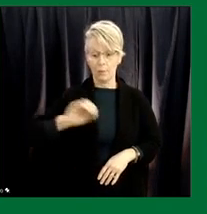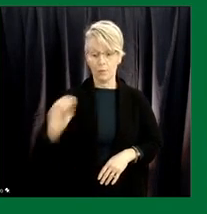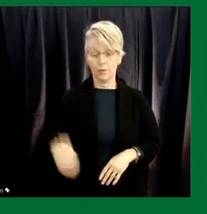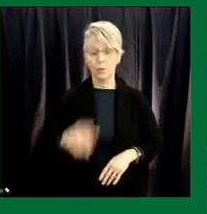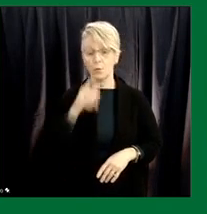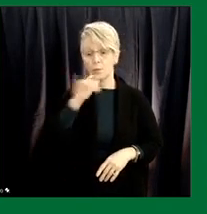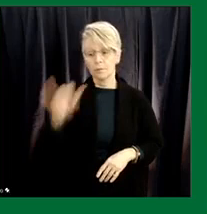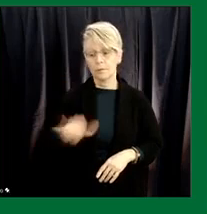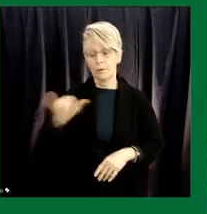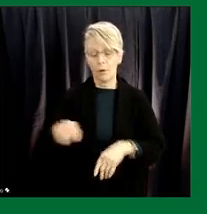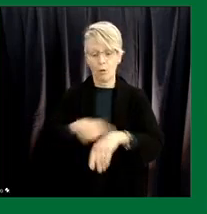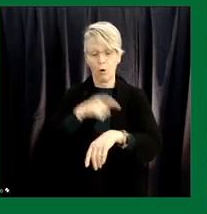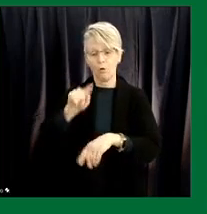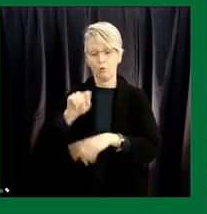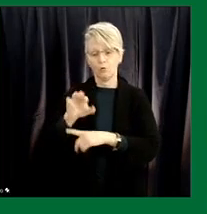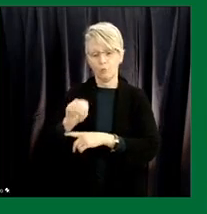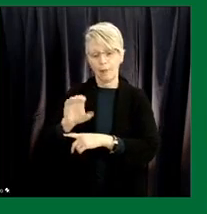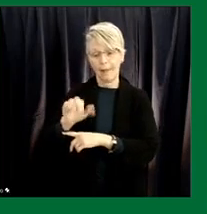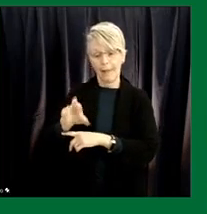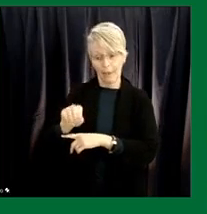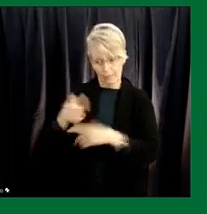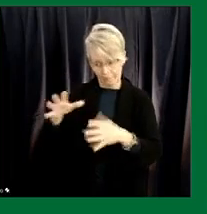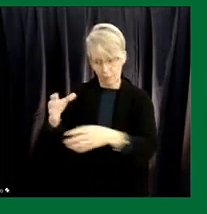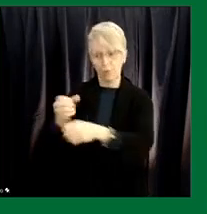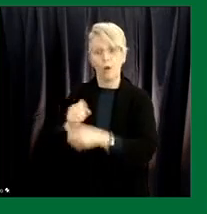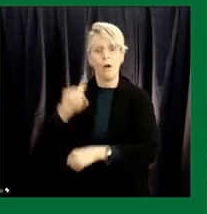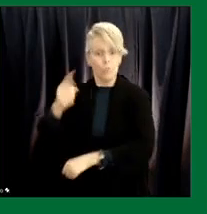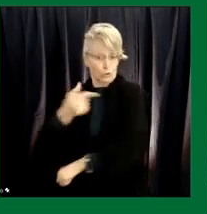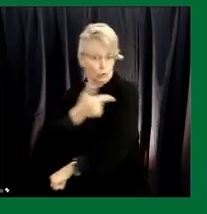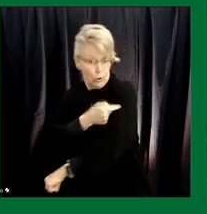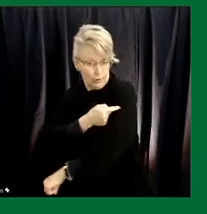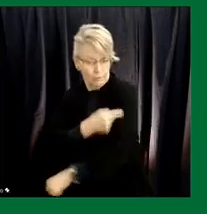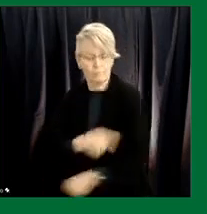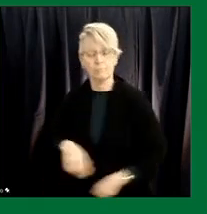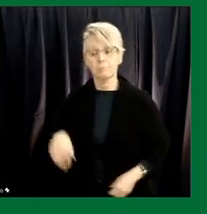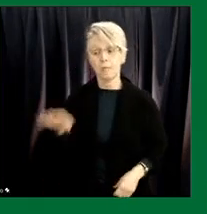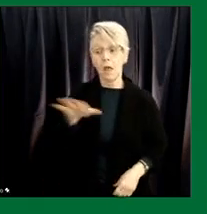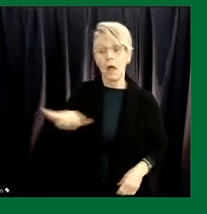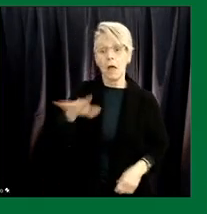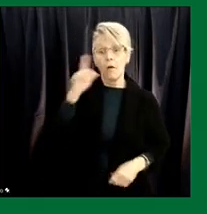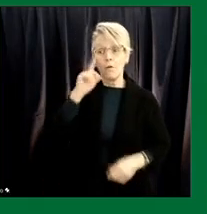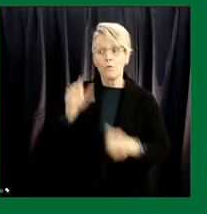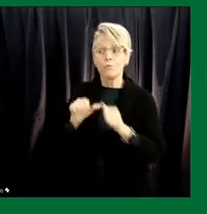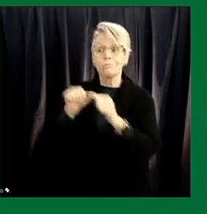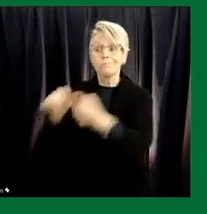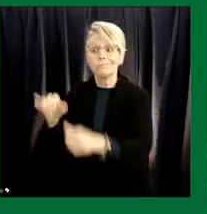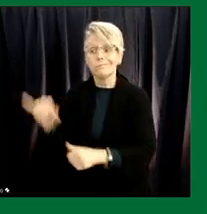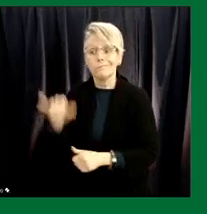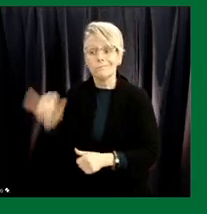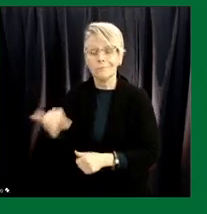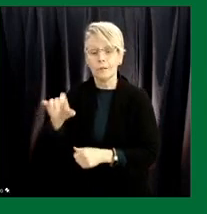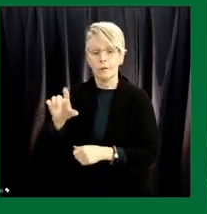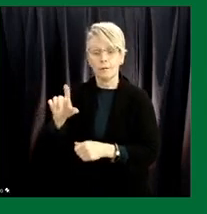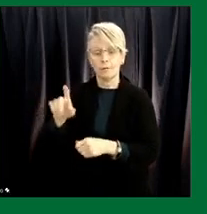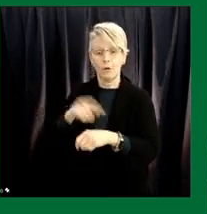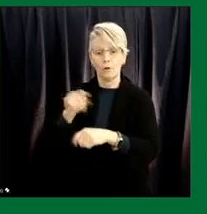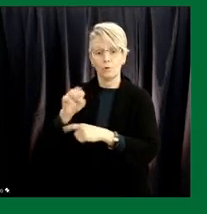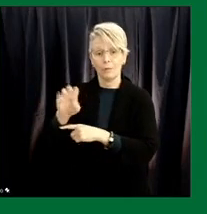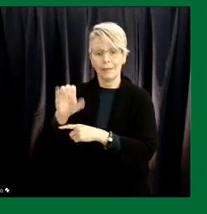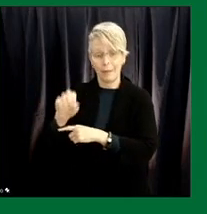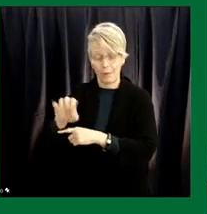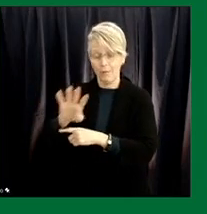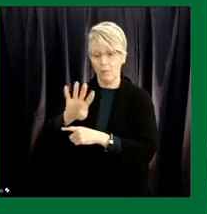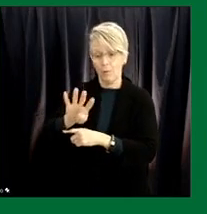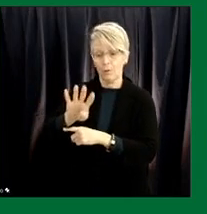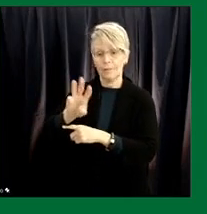residents have now received their first shot and 46% of our long-term care residents have received their second shot. This is